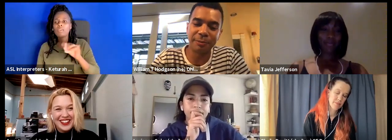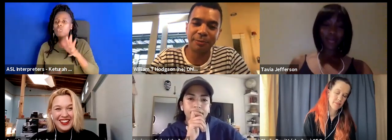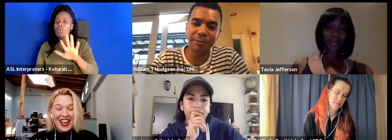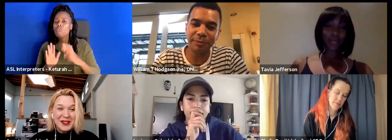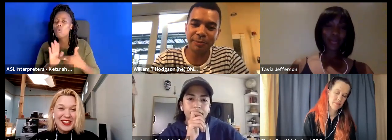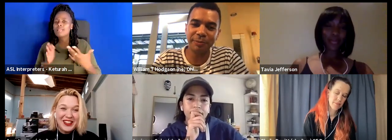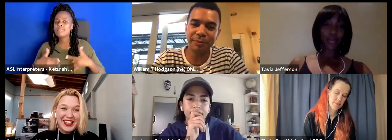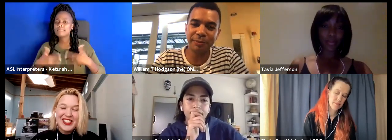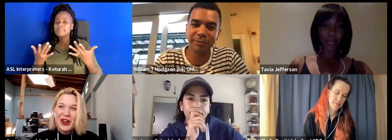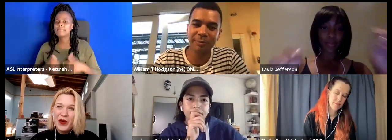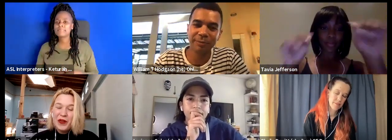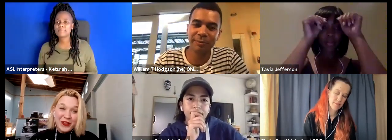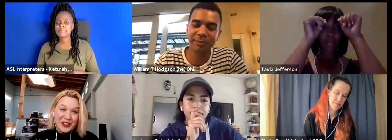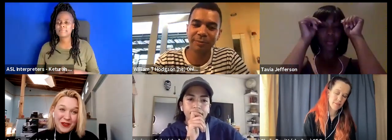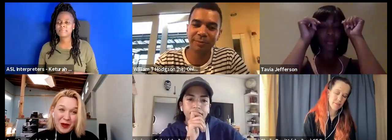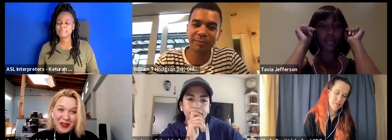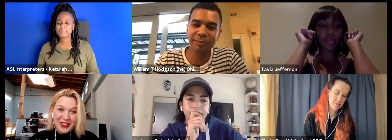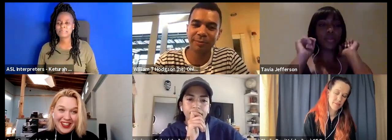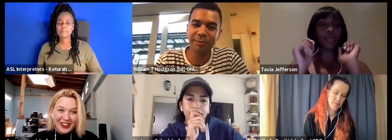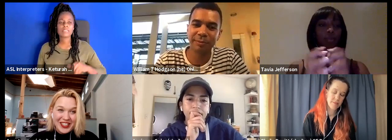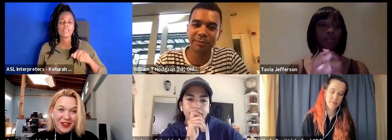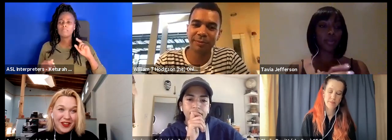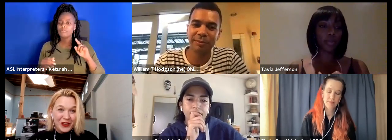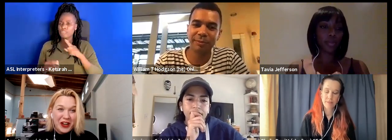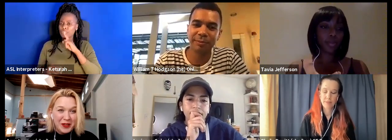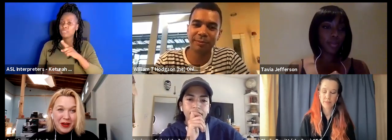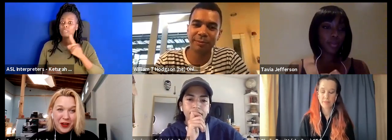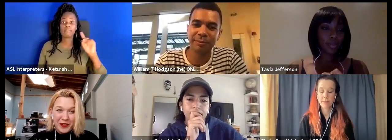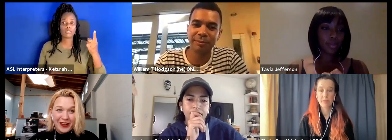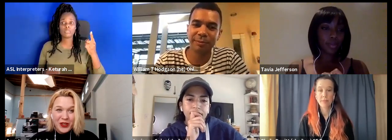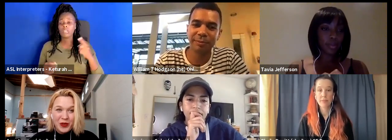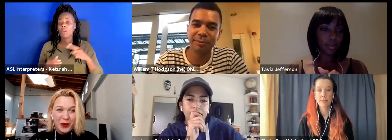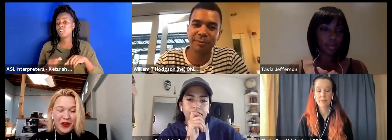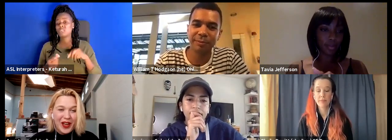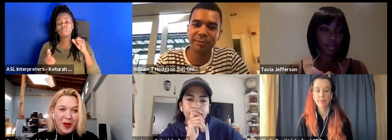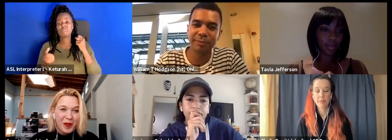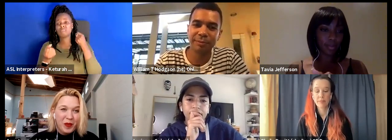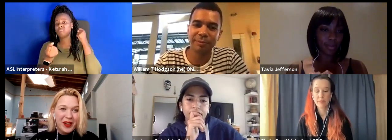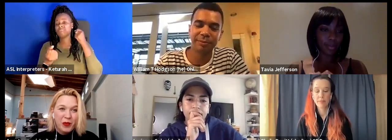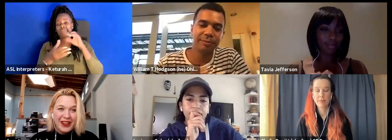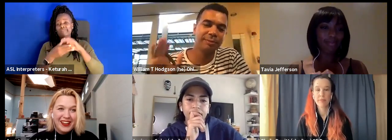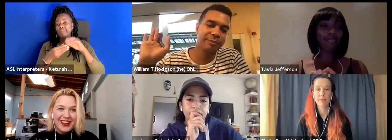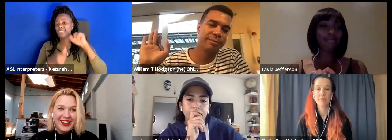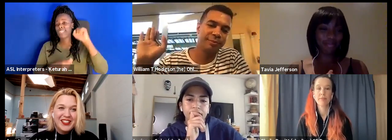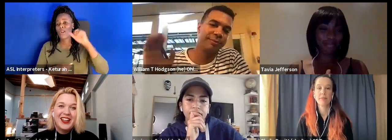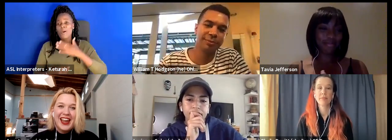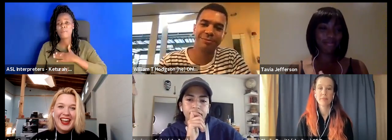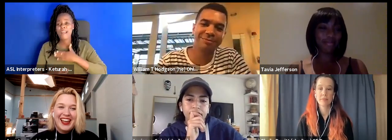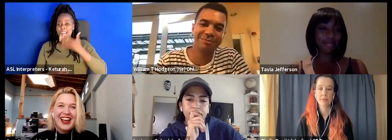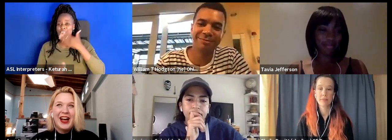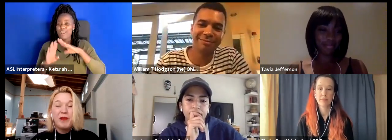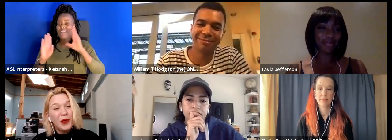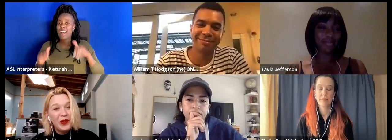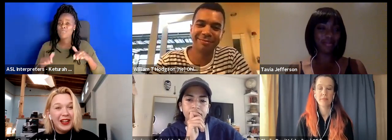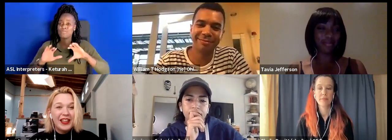this absolutely so first and foremost I'd like to give a huge shout out to my front of house crew um when we did